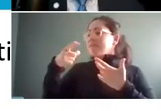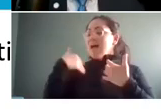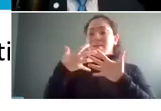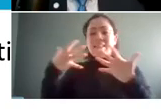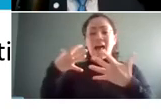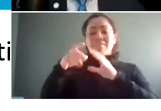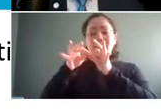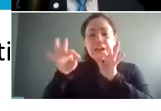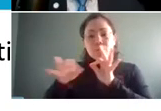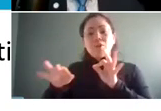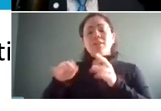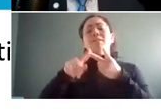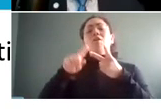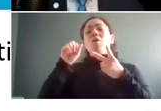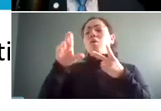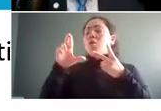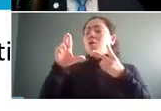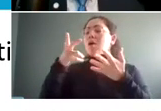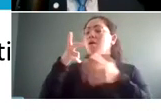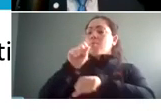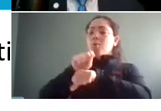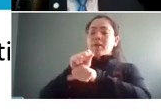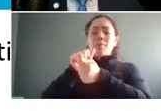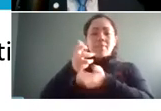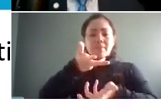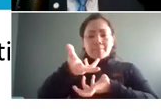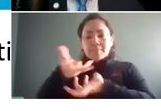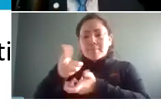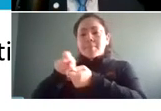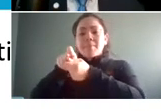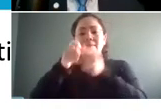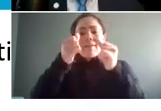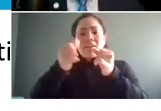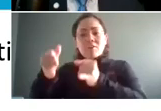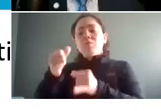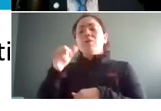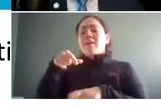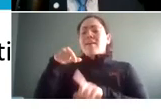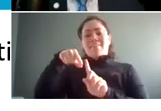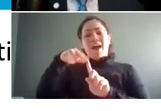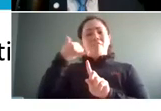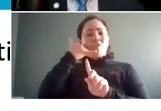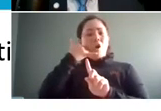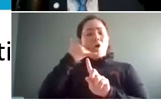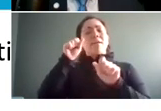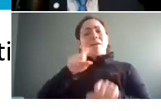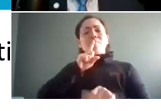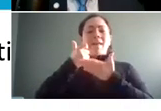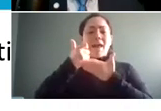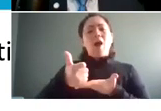workforce or with the consumers that they're working with it can be really helpful to be able to make sure you've covered all your bases